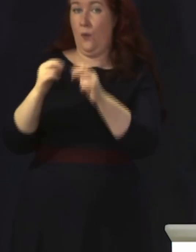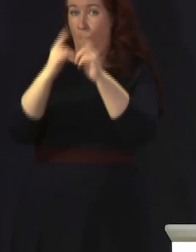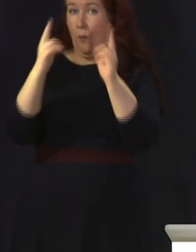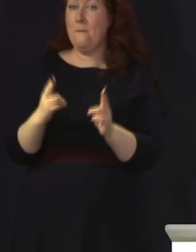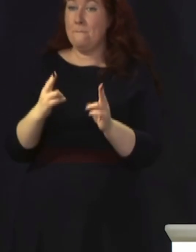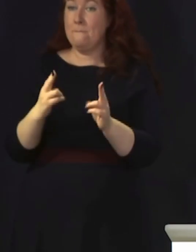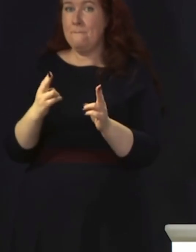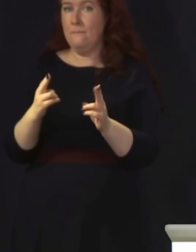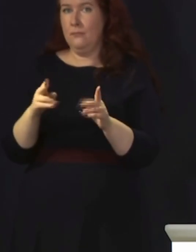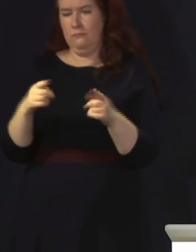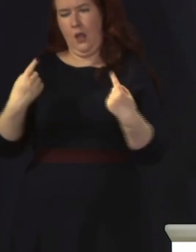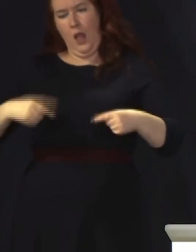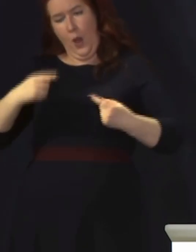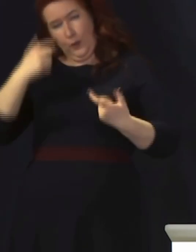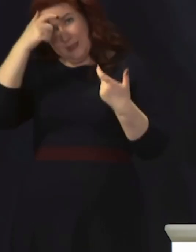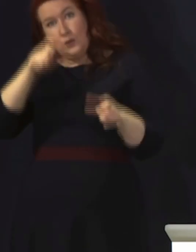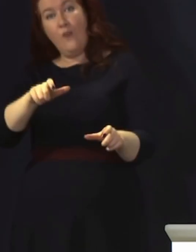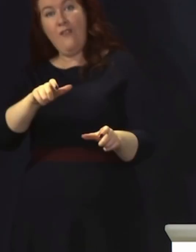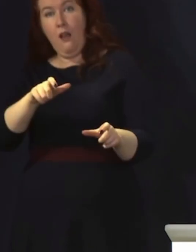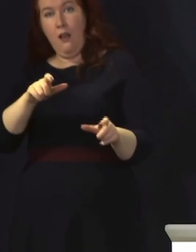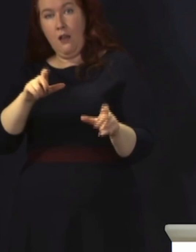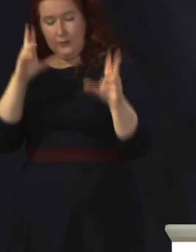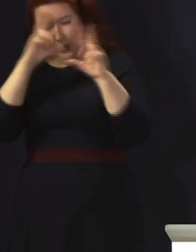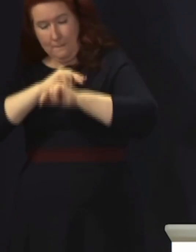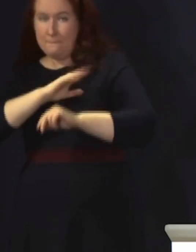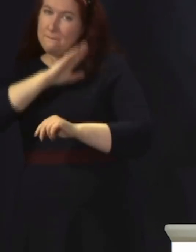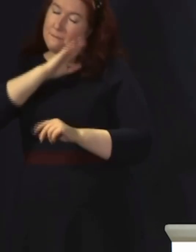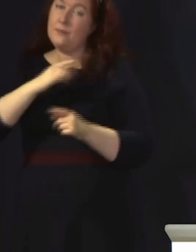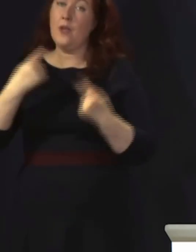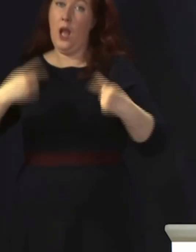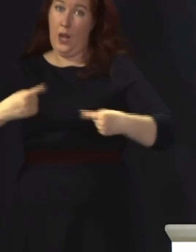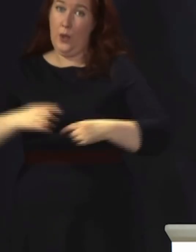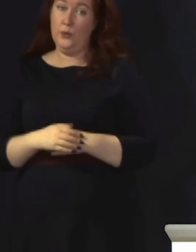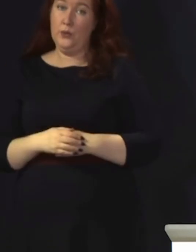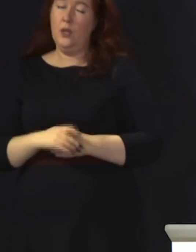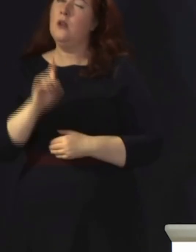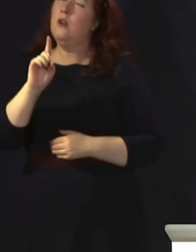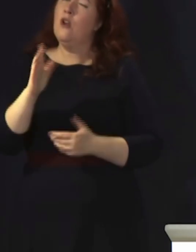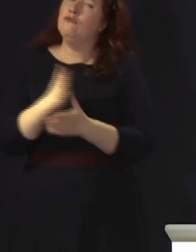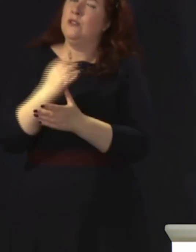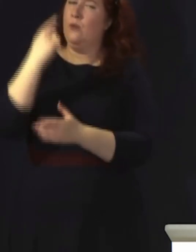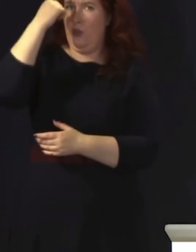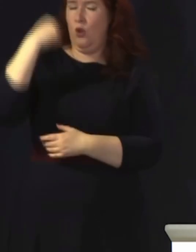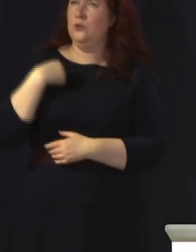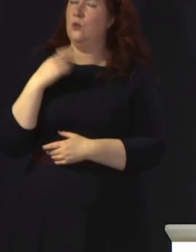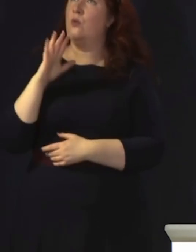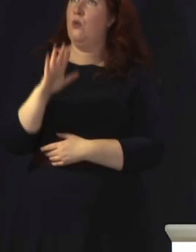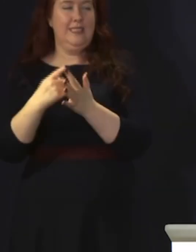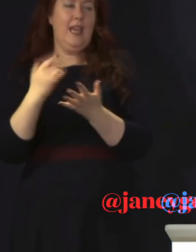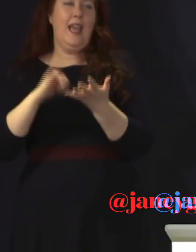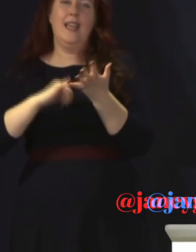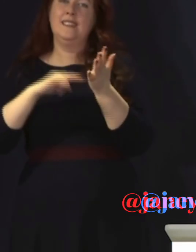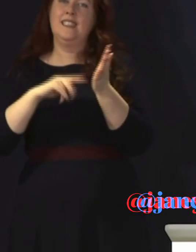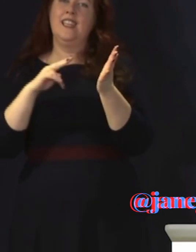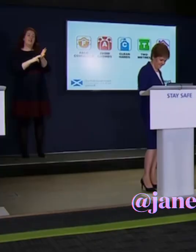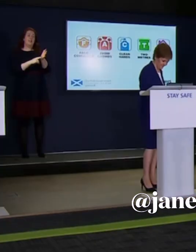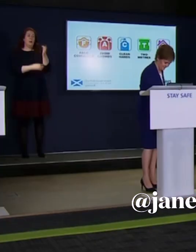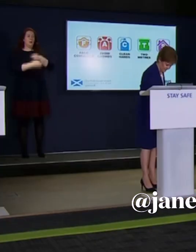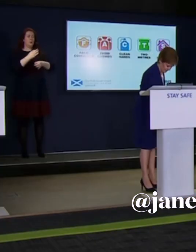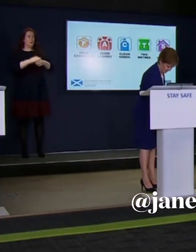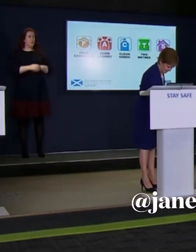a wee bit of caution and mindfulness. Right, we're going to go to the press to see if we get as many repetitive questions today.